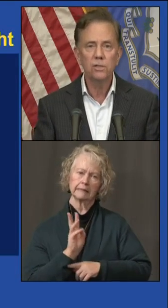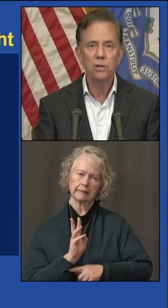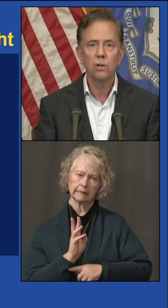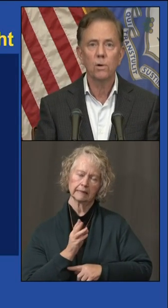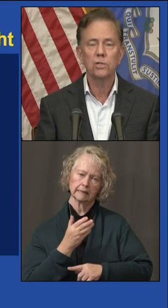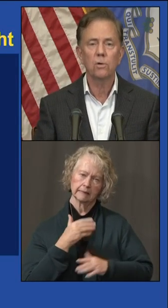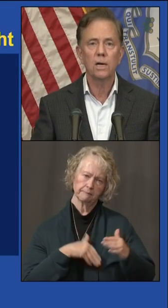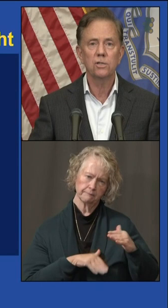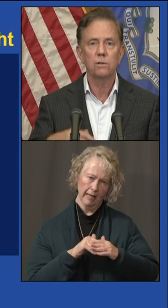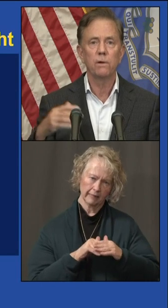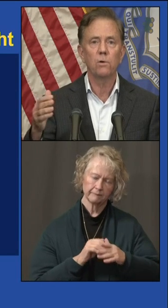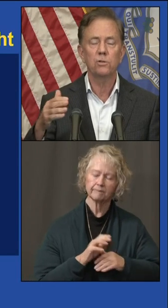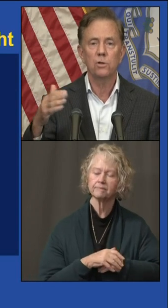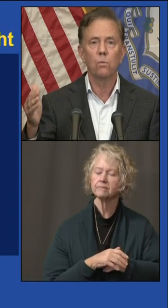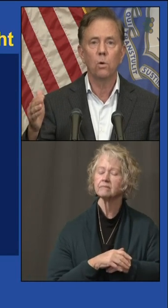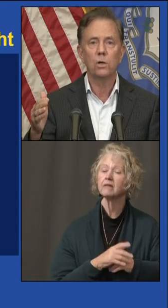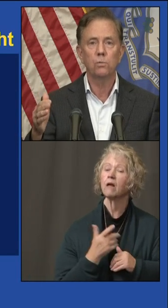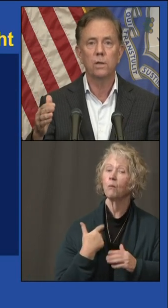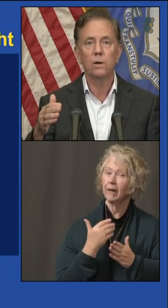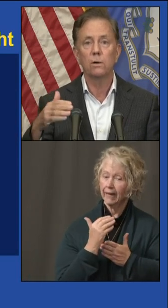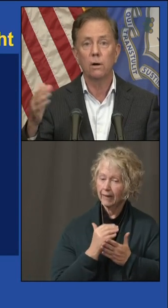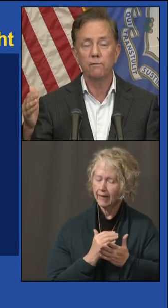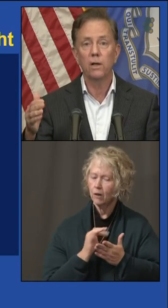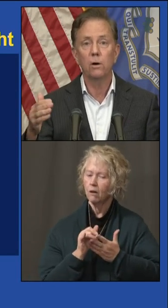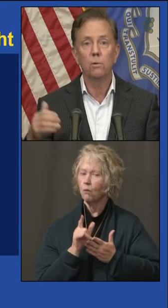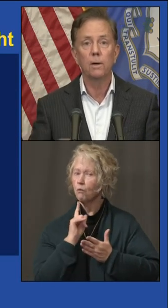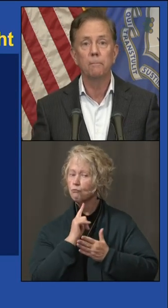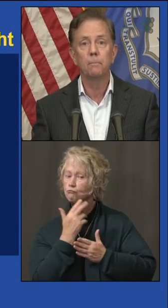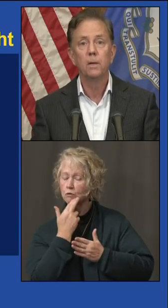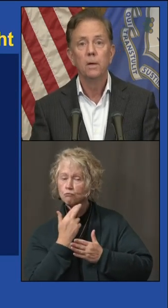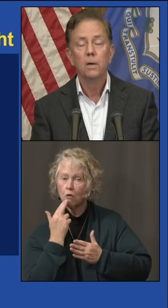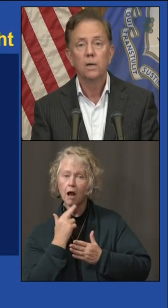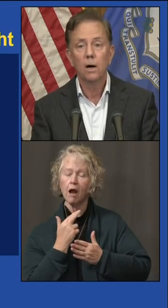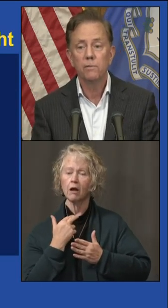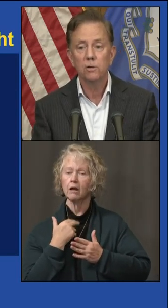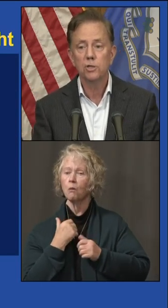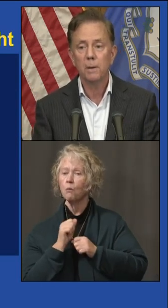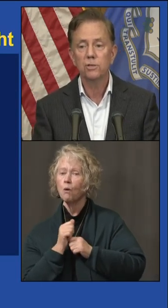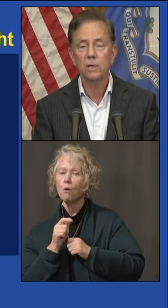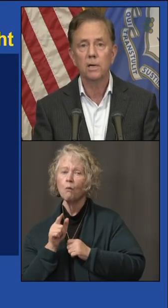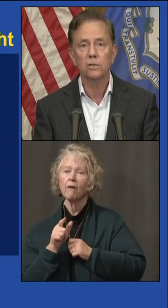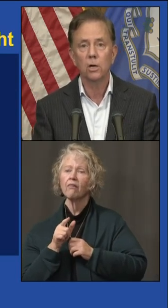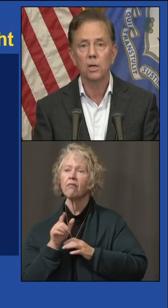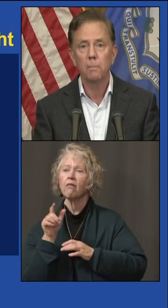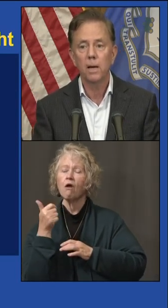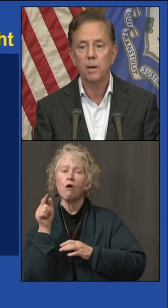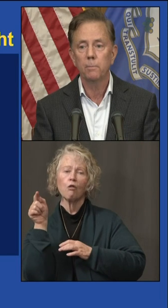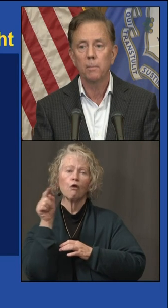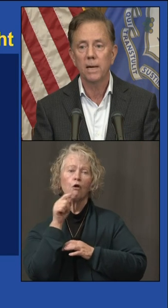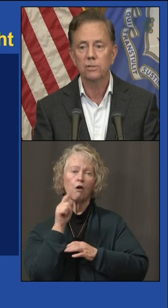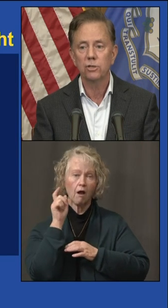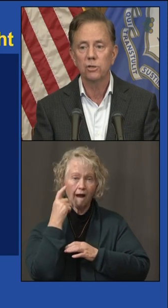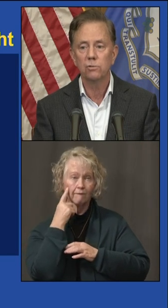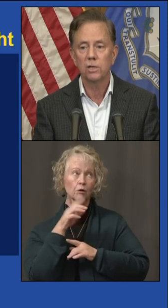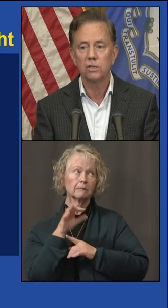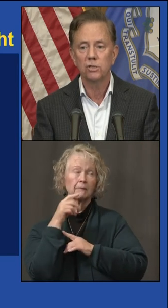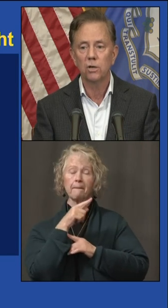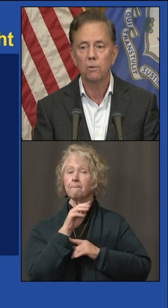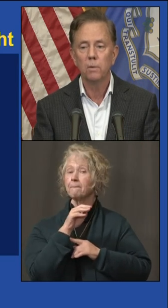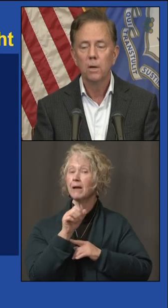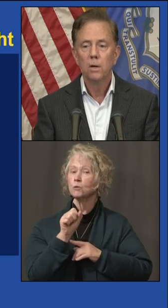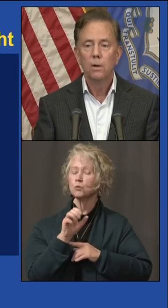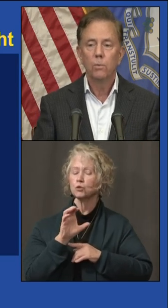We listened to the restaurants. And we've also worked with our fellow governors, especially Charlie Baker up in Massachusetts.